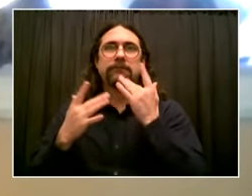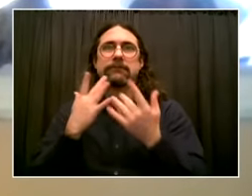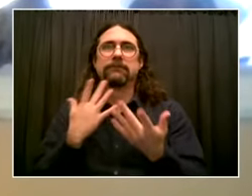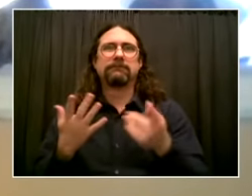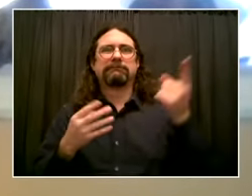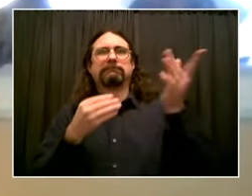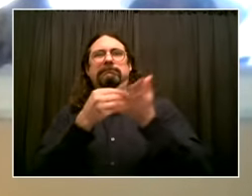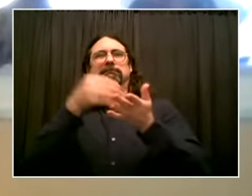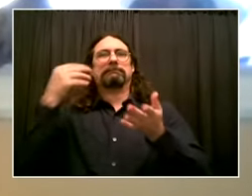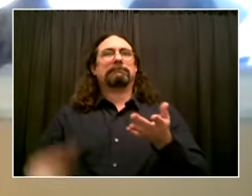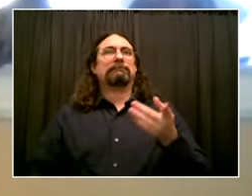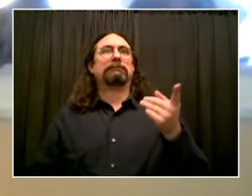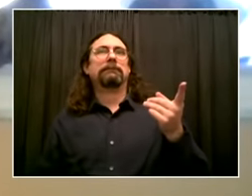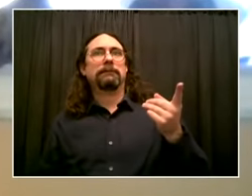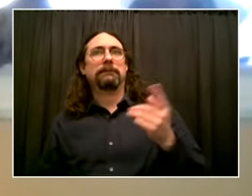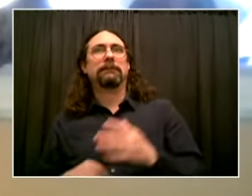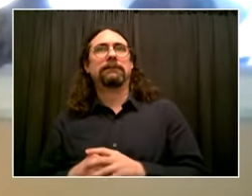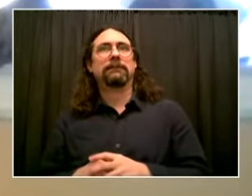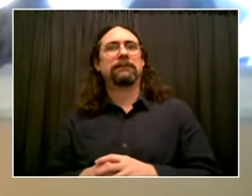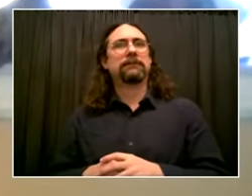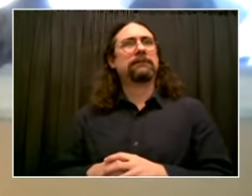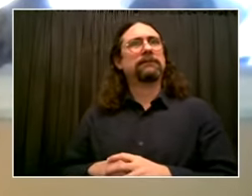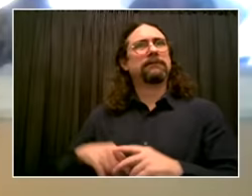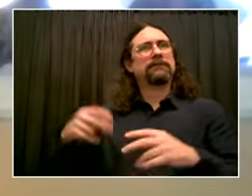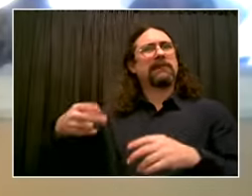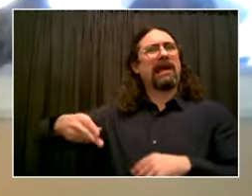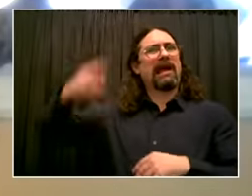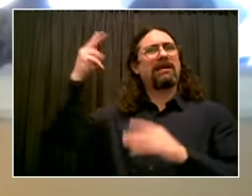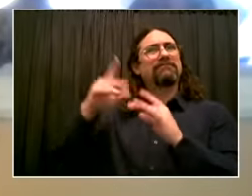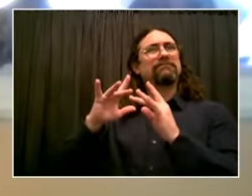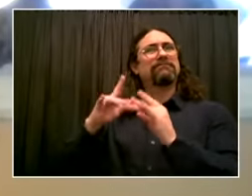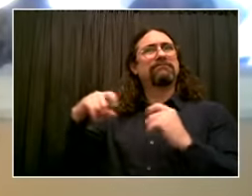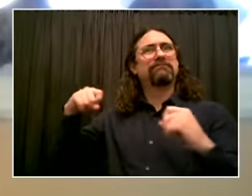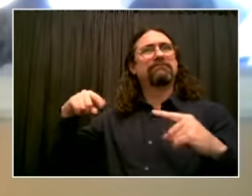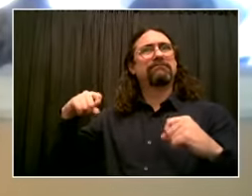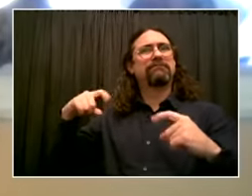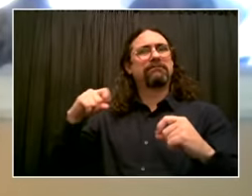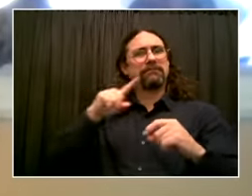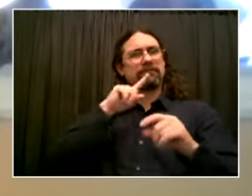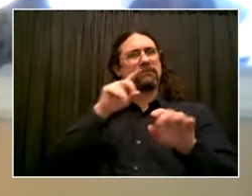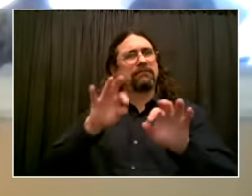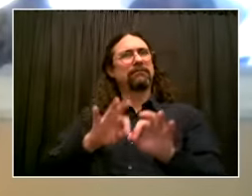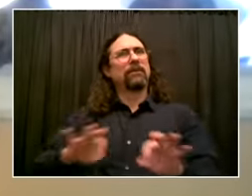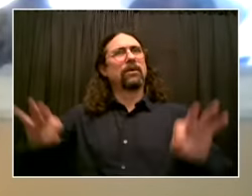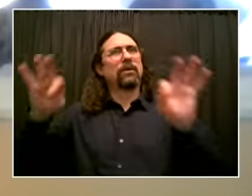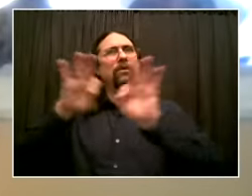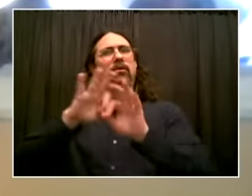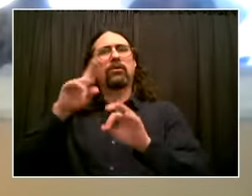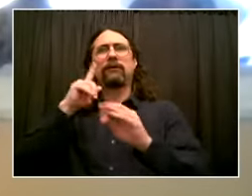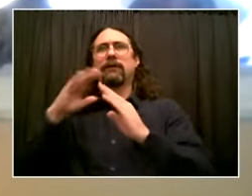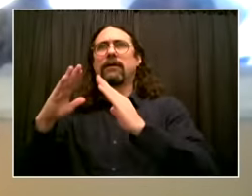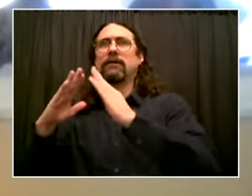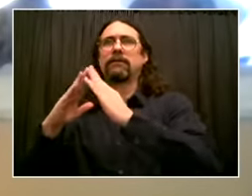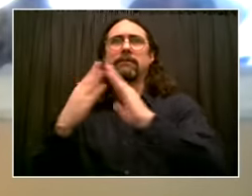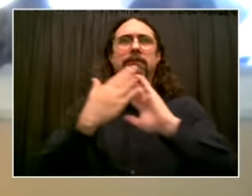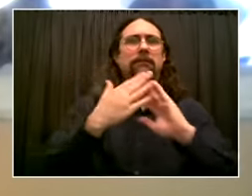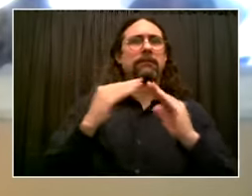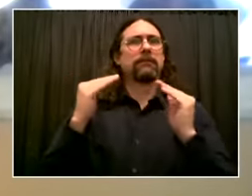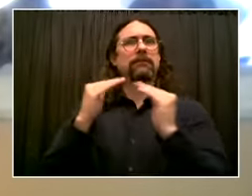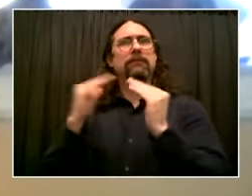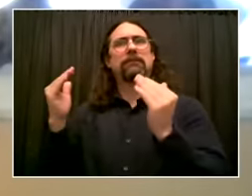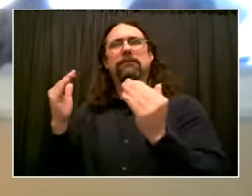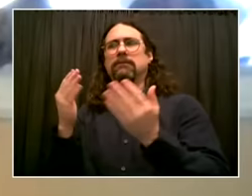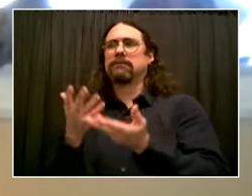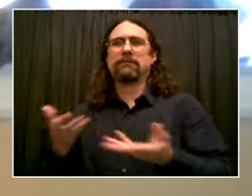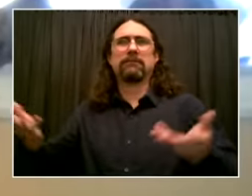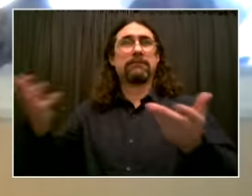has really become a real utility, right? It's like water, electric, and gas. You would never tell anybody to operate a